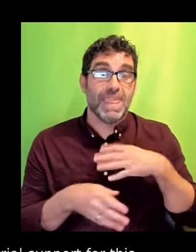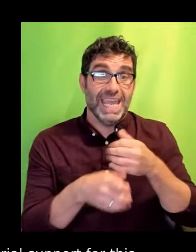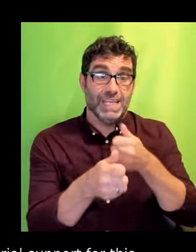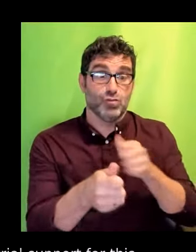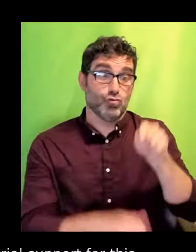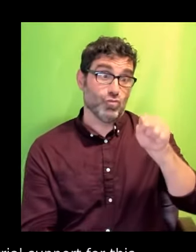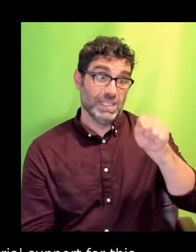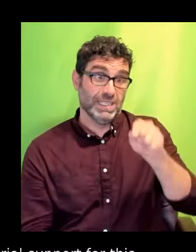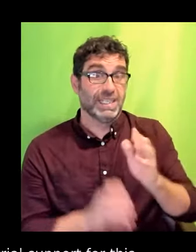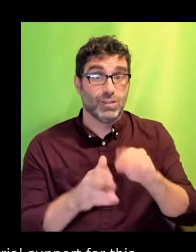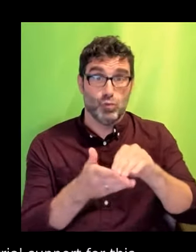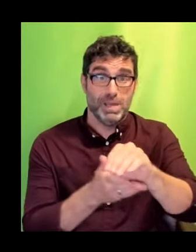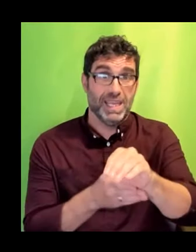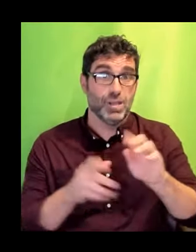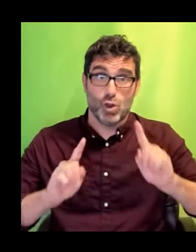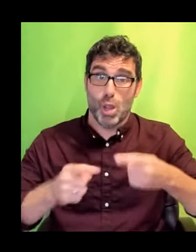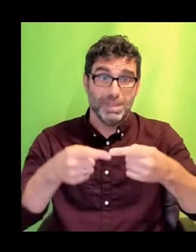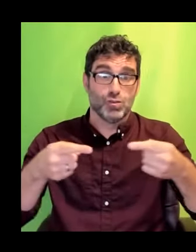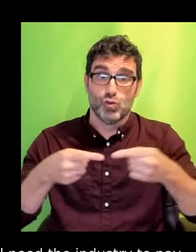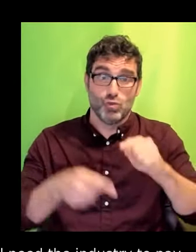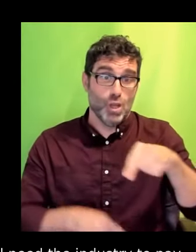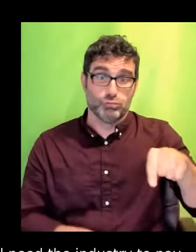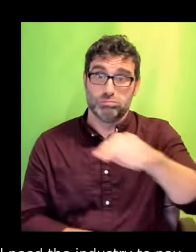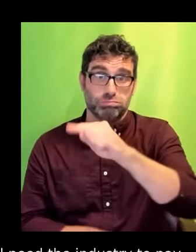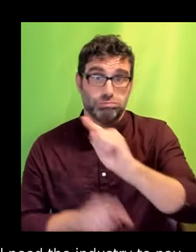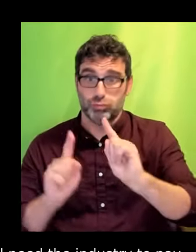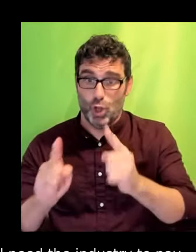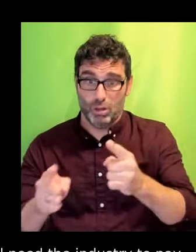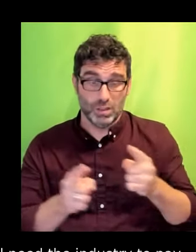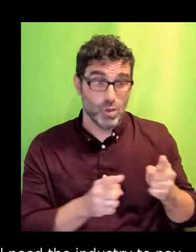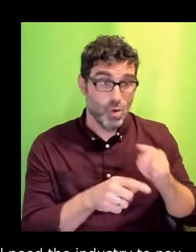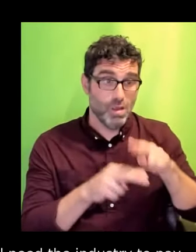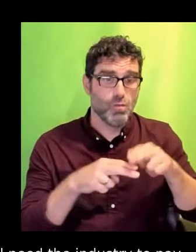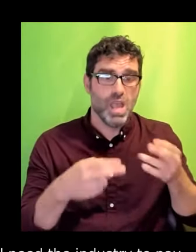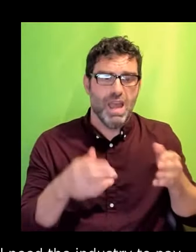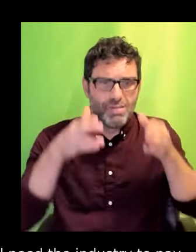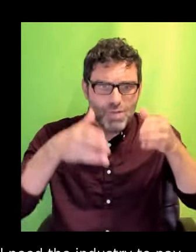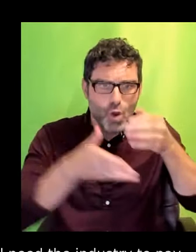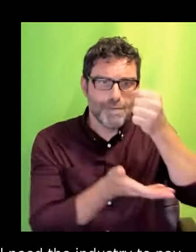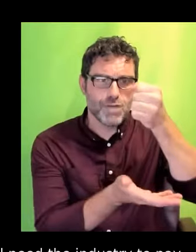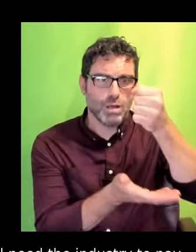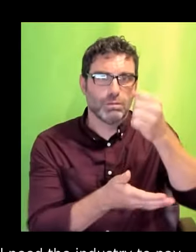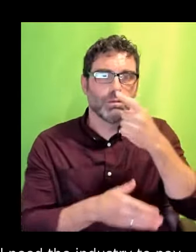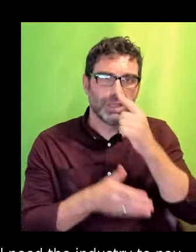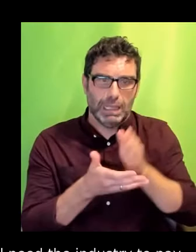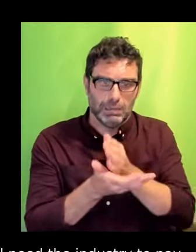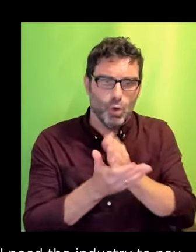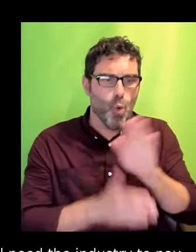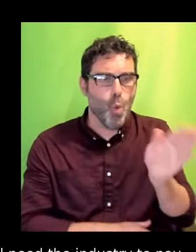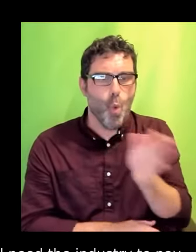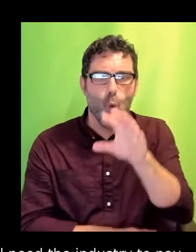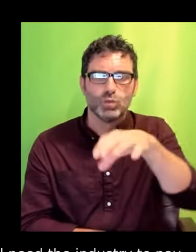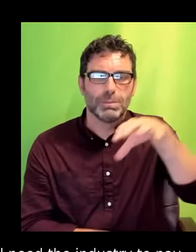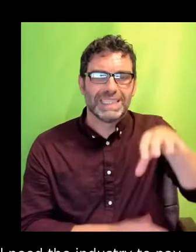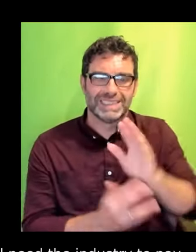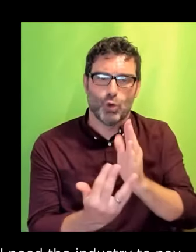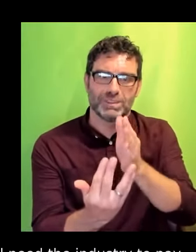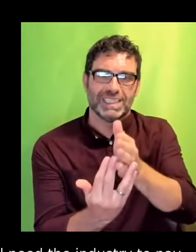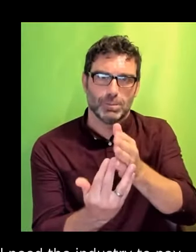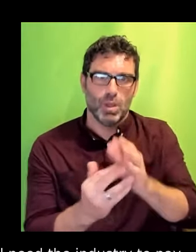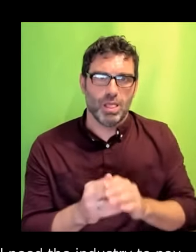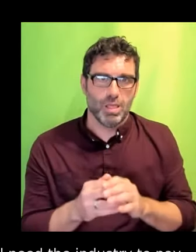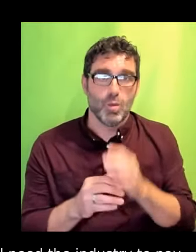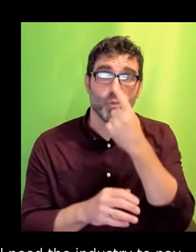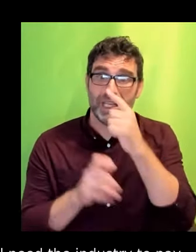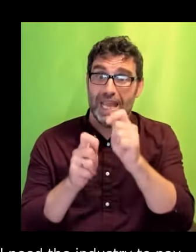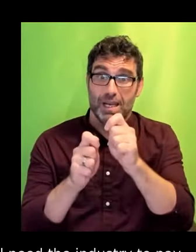With a dedicated fund we can make every space accessible and create rules for the building of further spaces not just inside